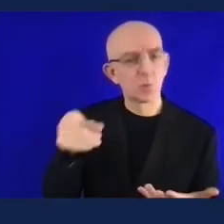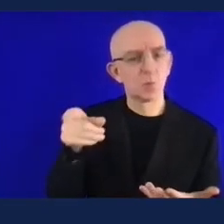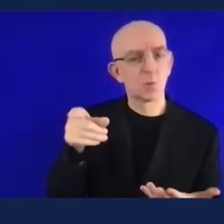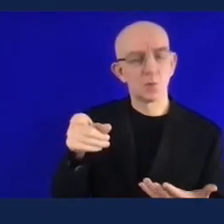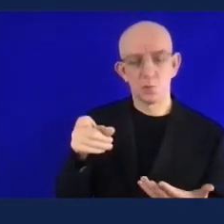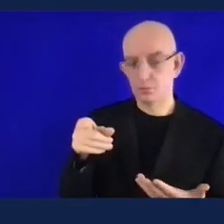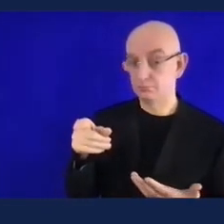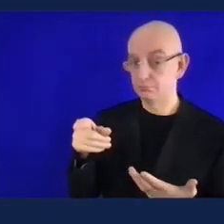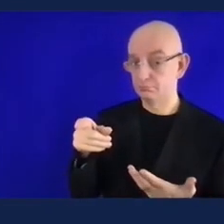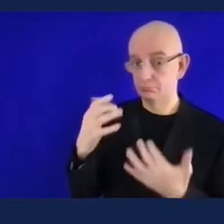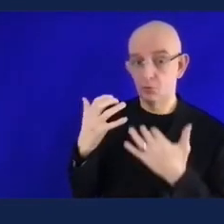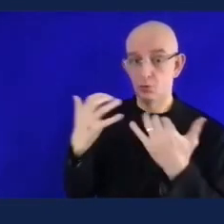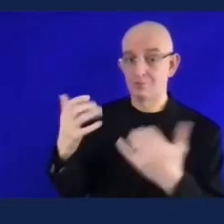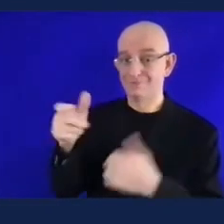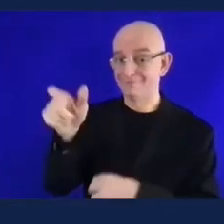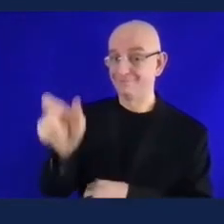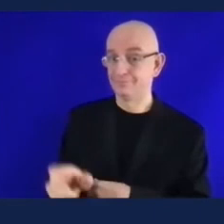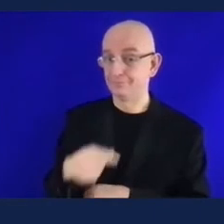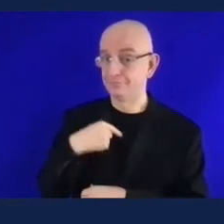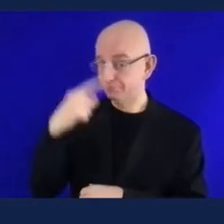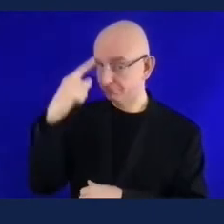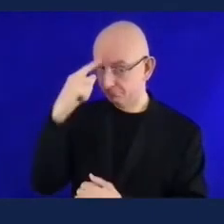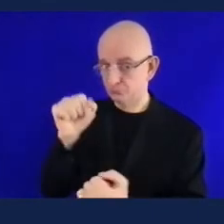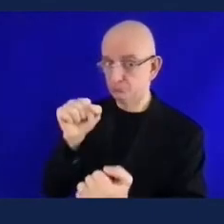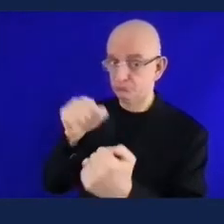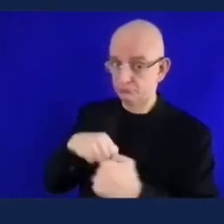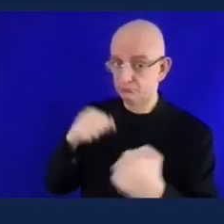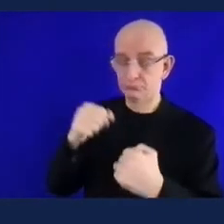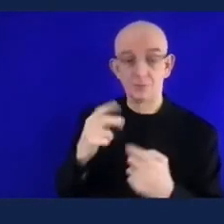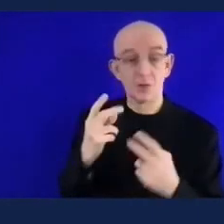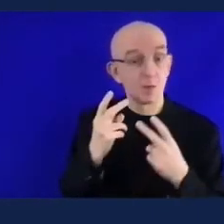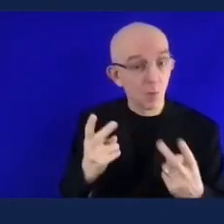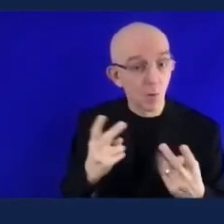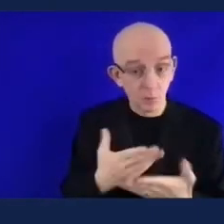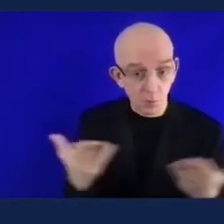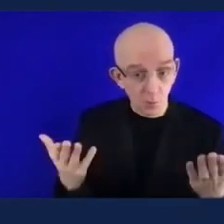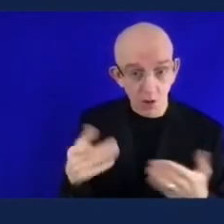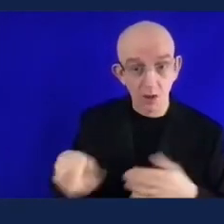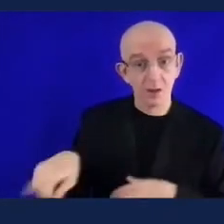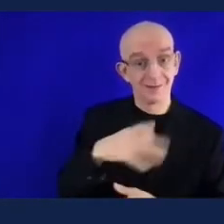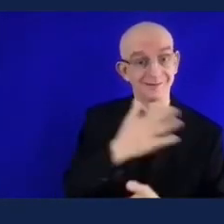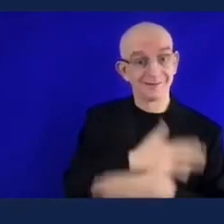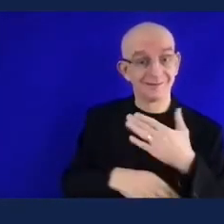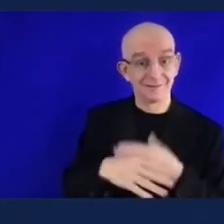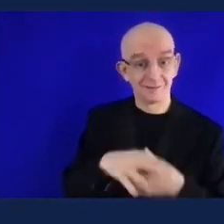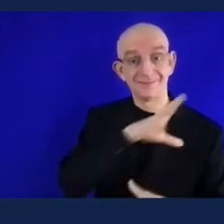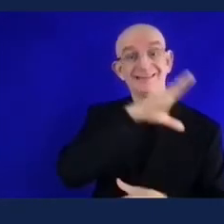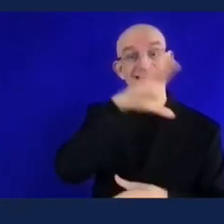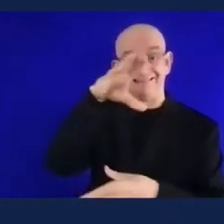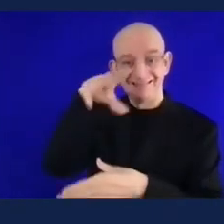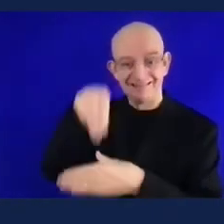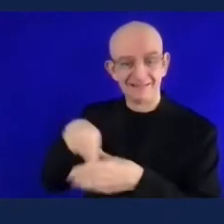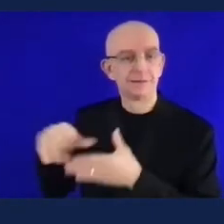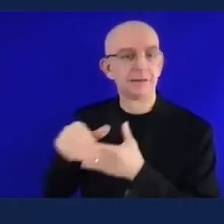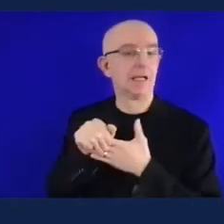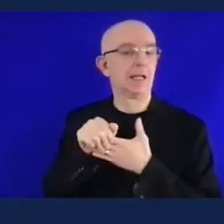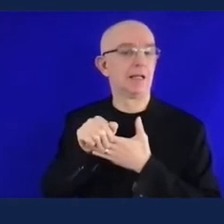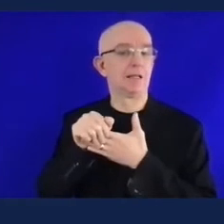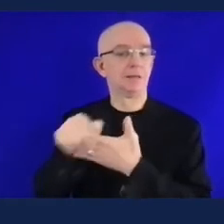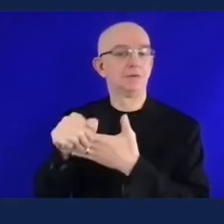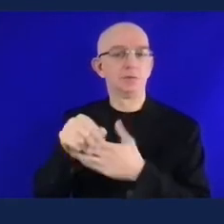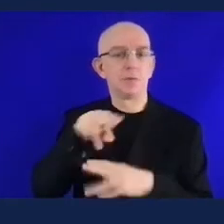and yeah totally agree i mean our chief executive at the ipc mike peters he's a two-time paralympian he has cerebral palsy